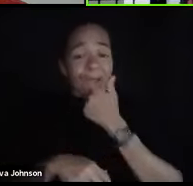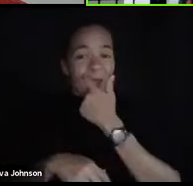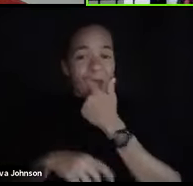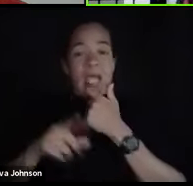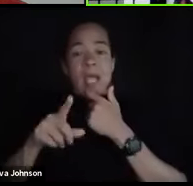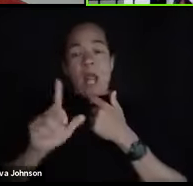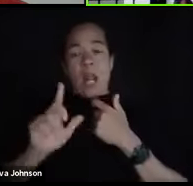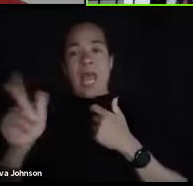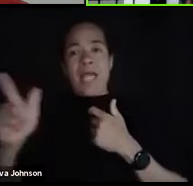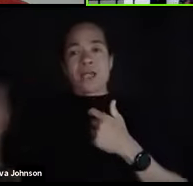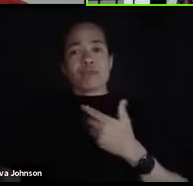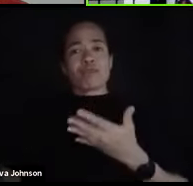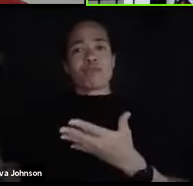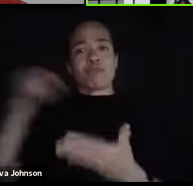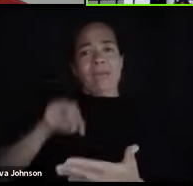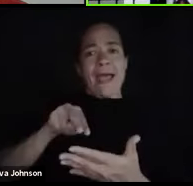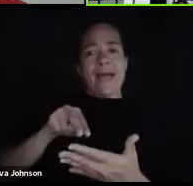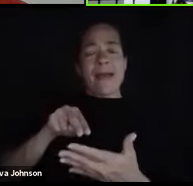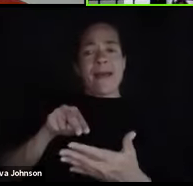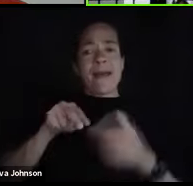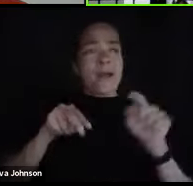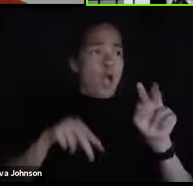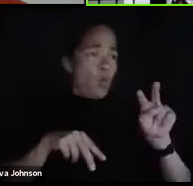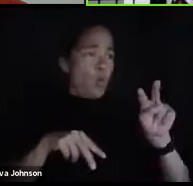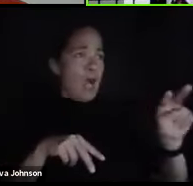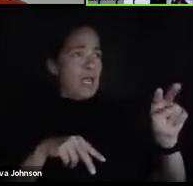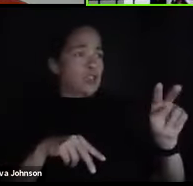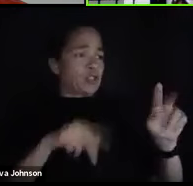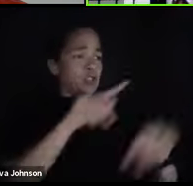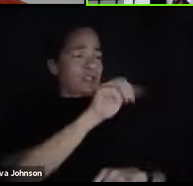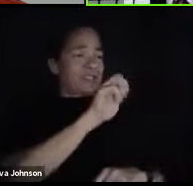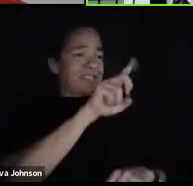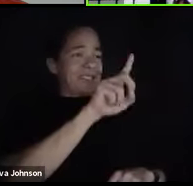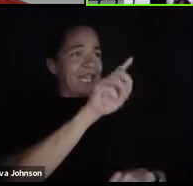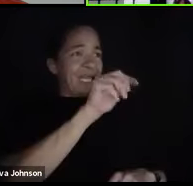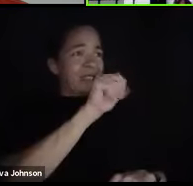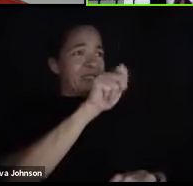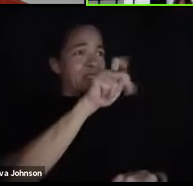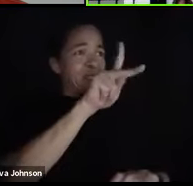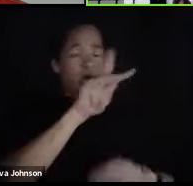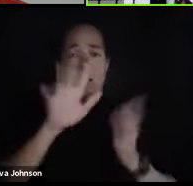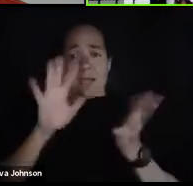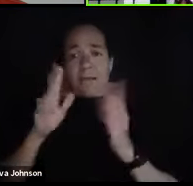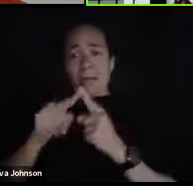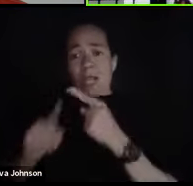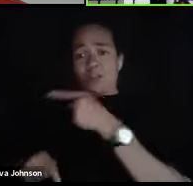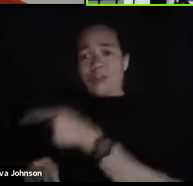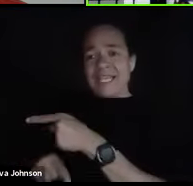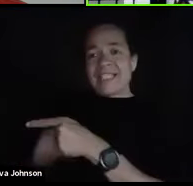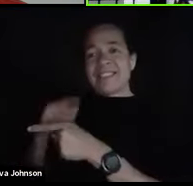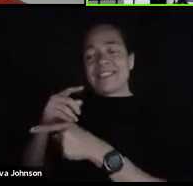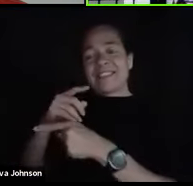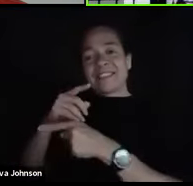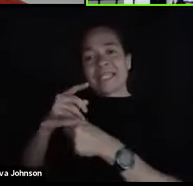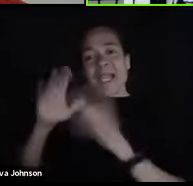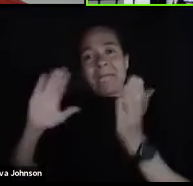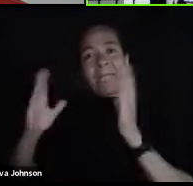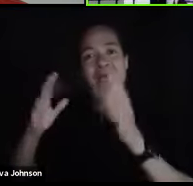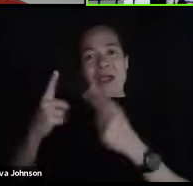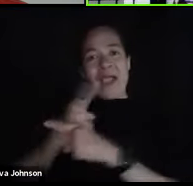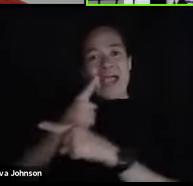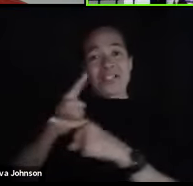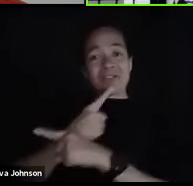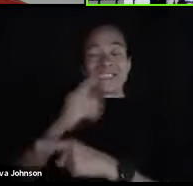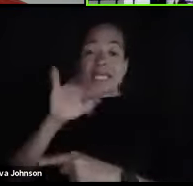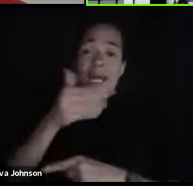and review the TED talk and you can see how accurate you were. So that's a good way of practicing